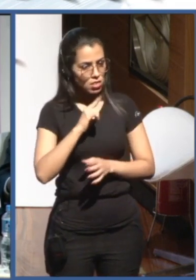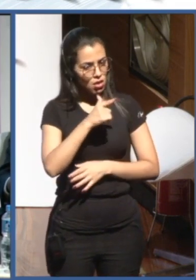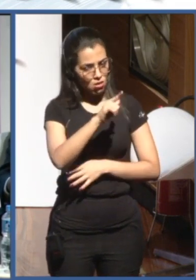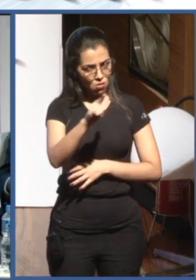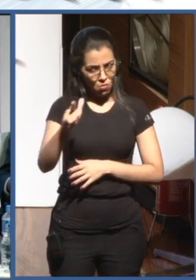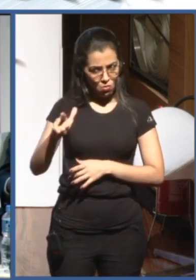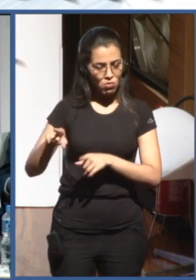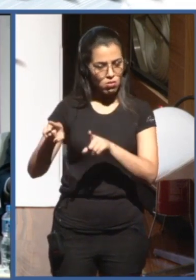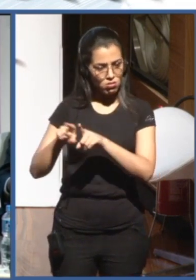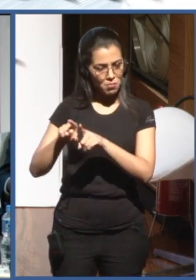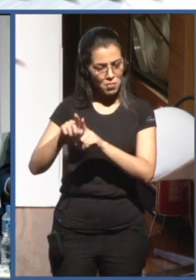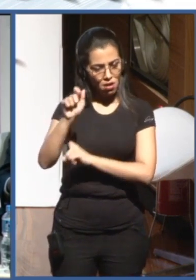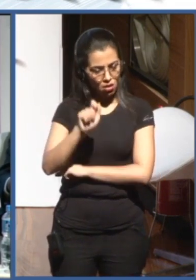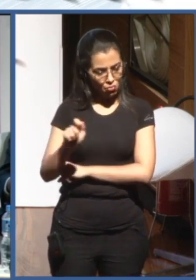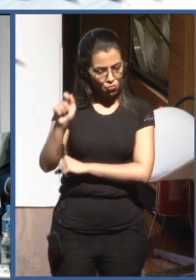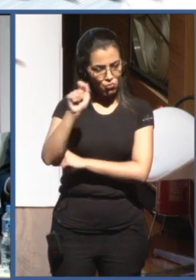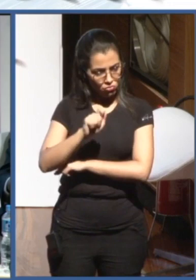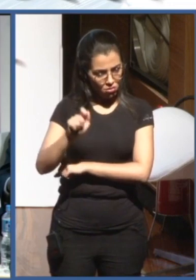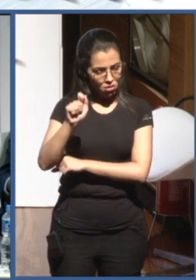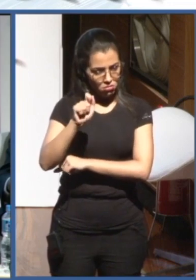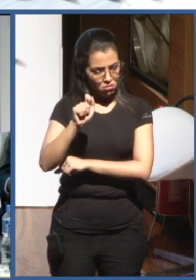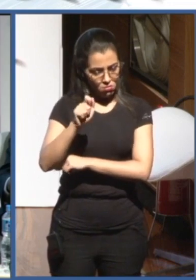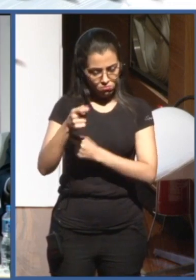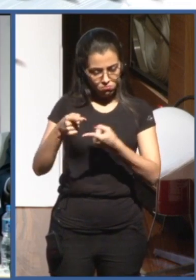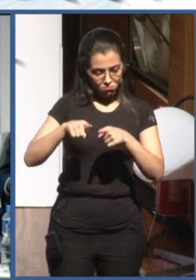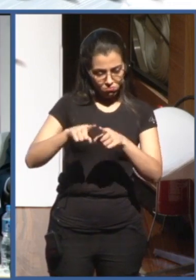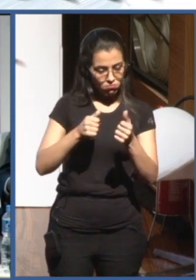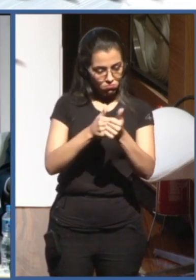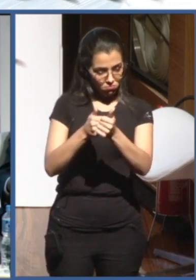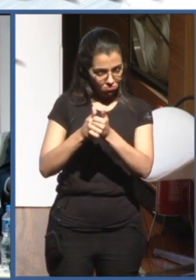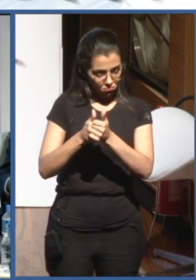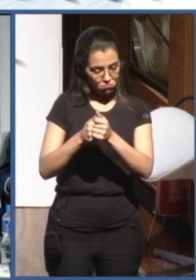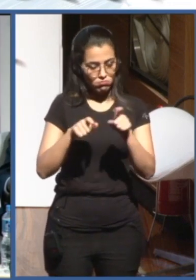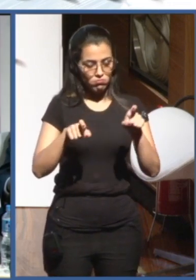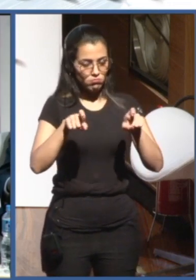those who in the computer science field would know...